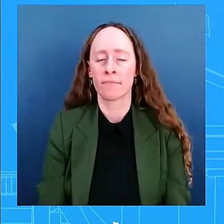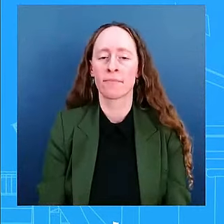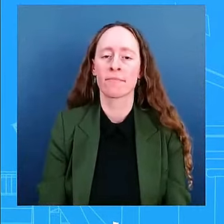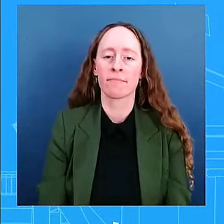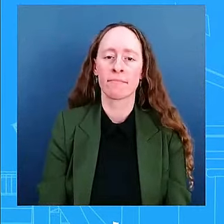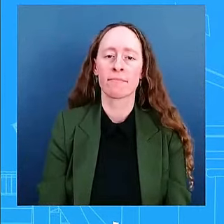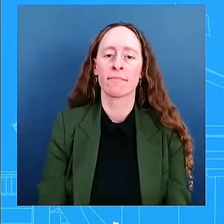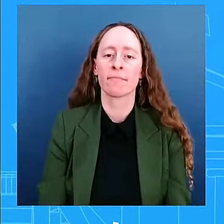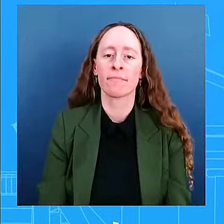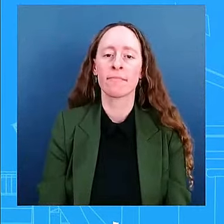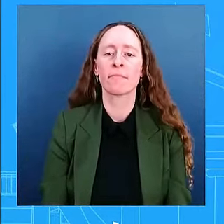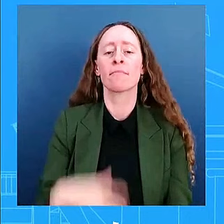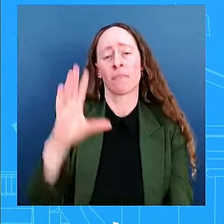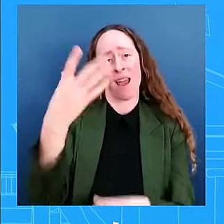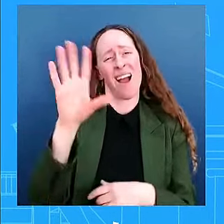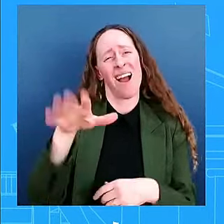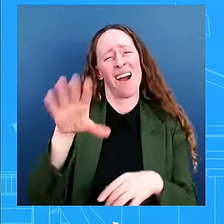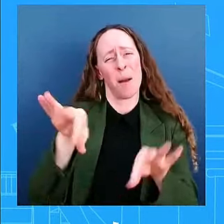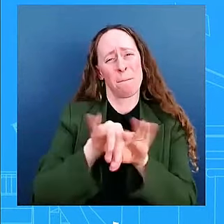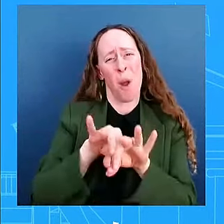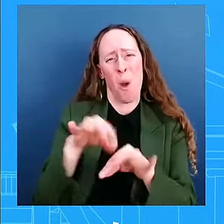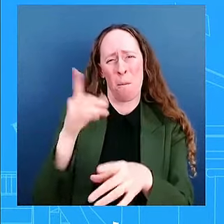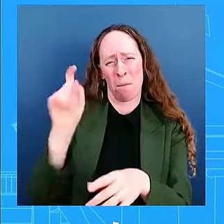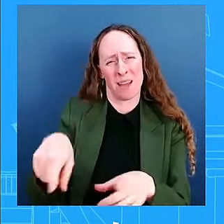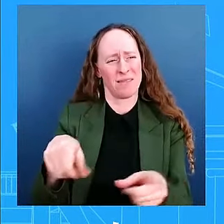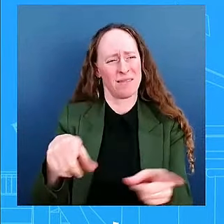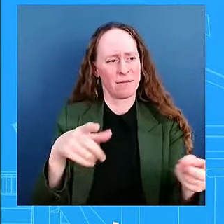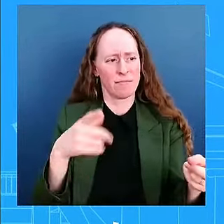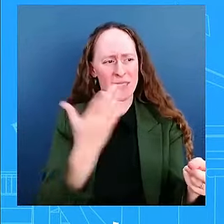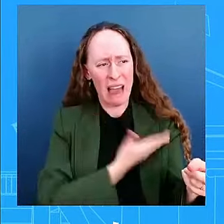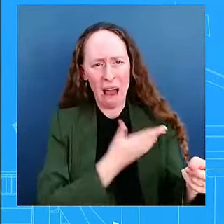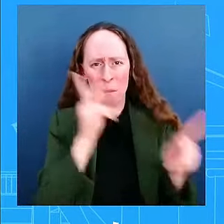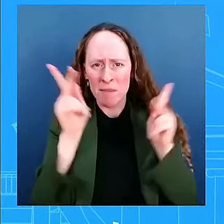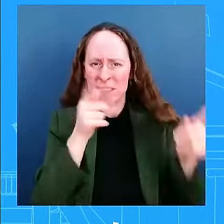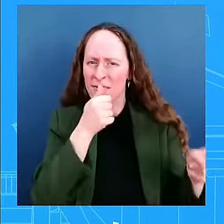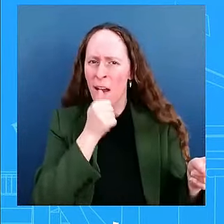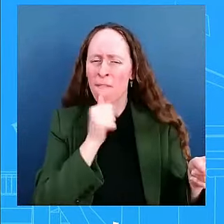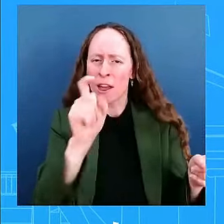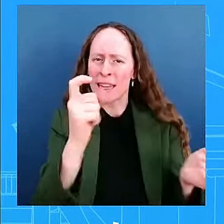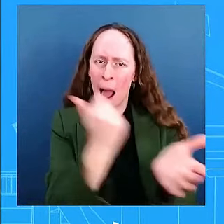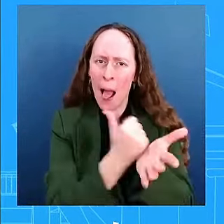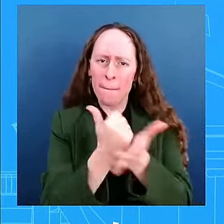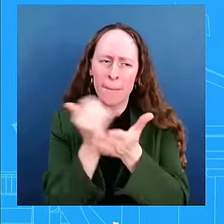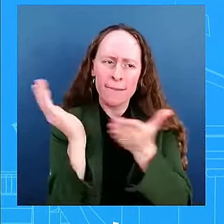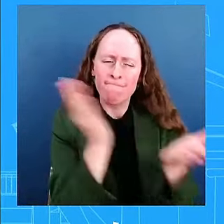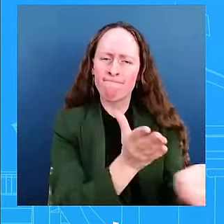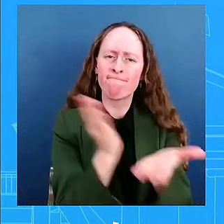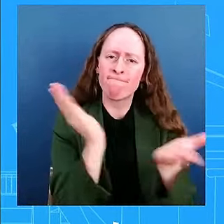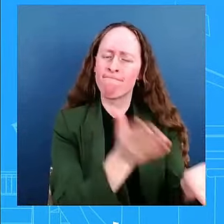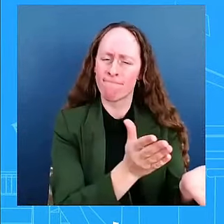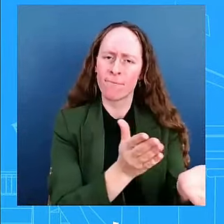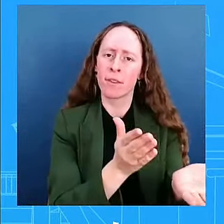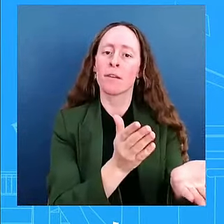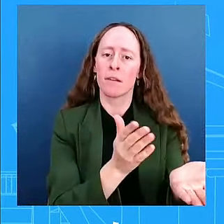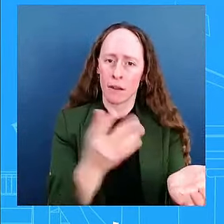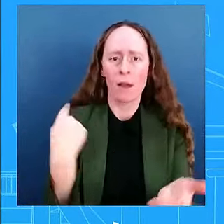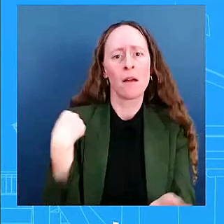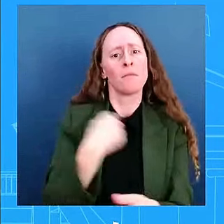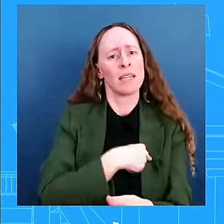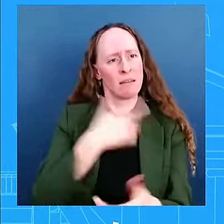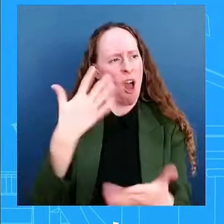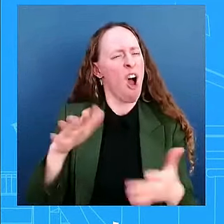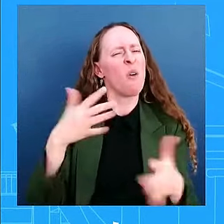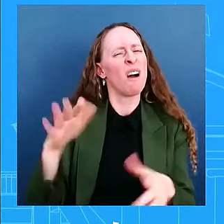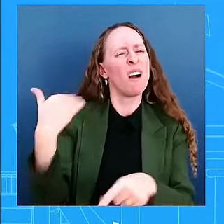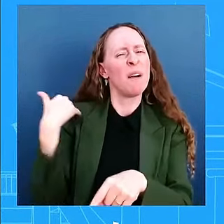very, very much needed in Gaza, as you all know. And so that's what, that this is a, we've done this before. It's worked. And so we're,